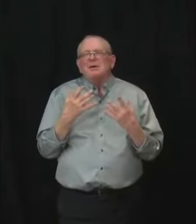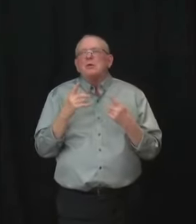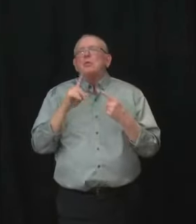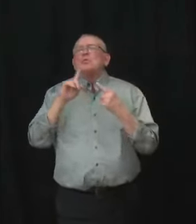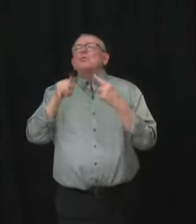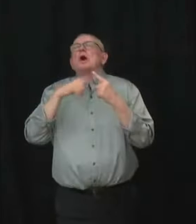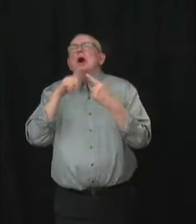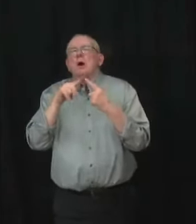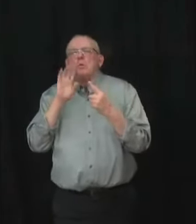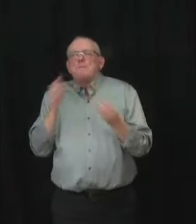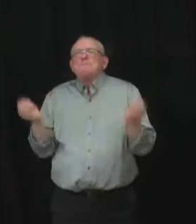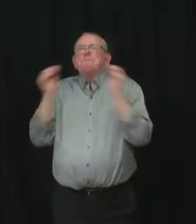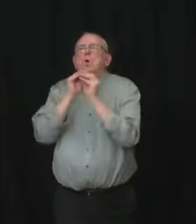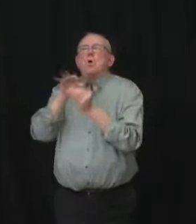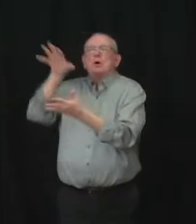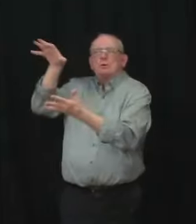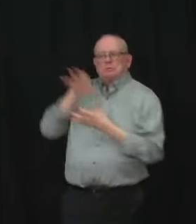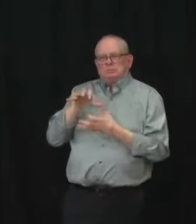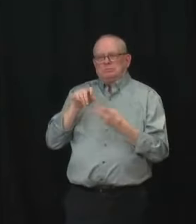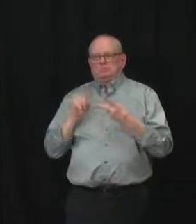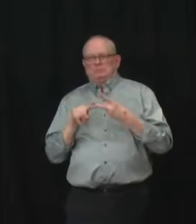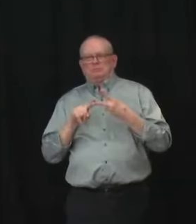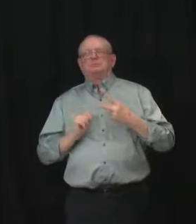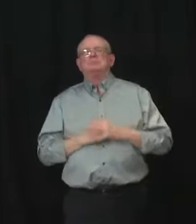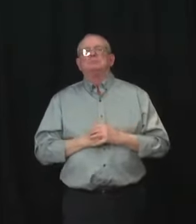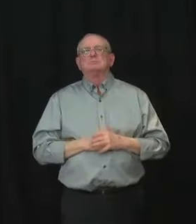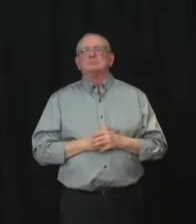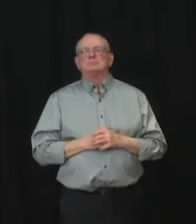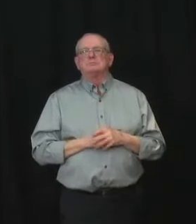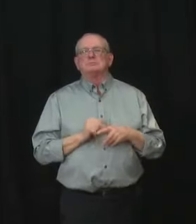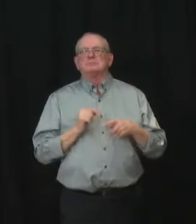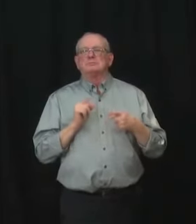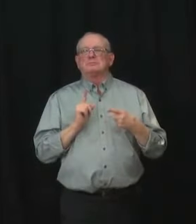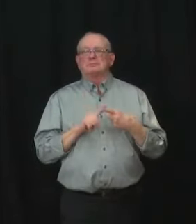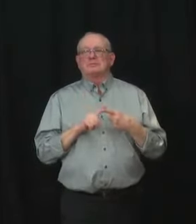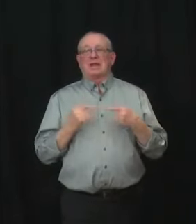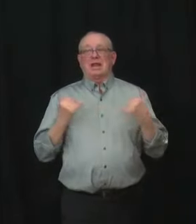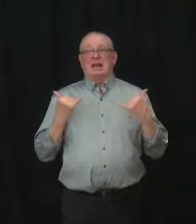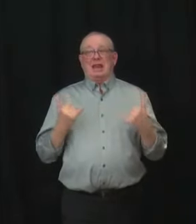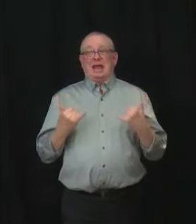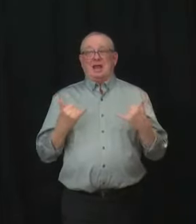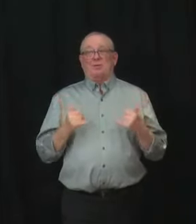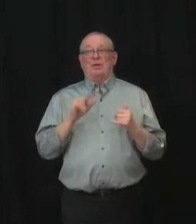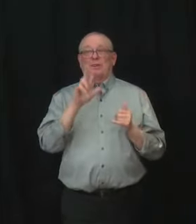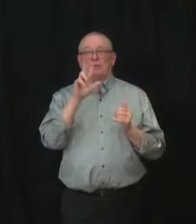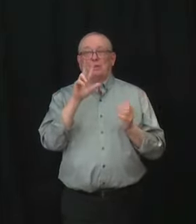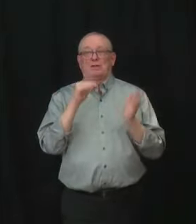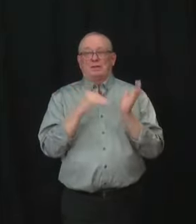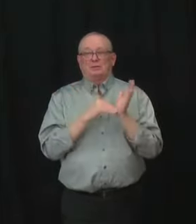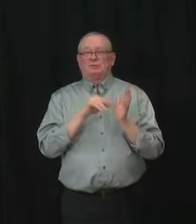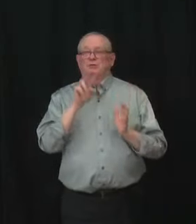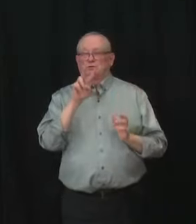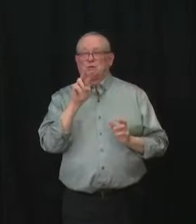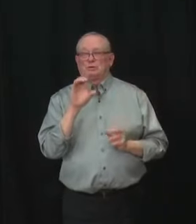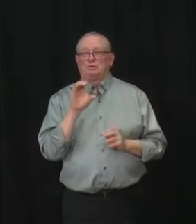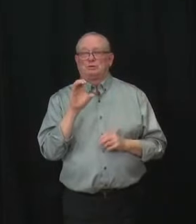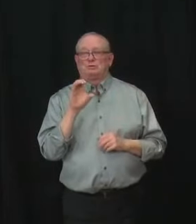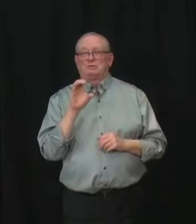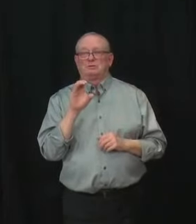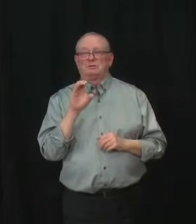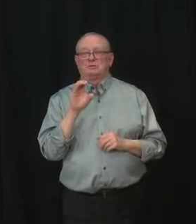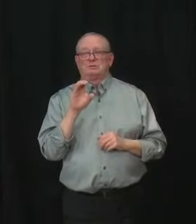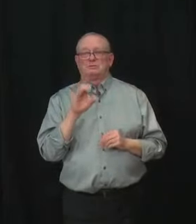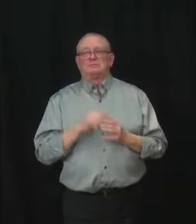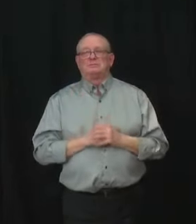Yeah there are 3200 uh courses of treatment uh we have received uh been in conversations